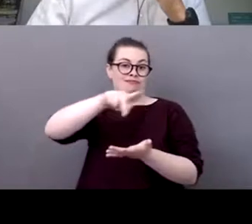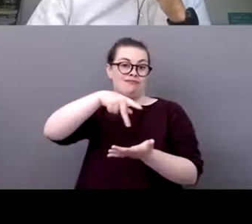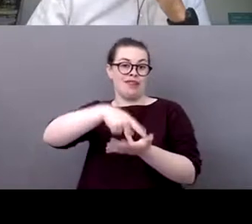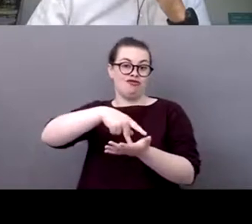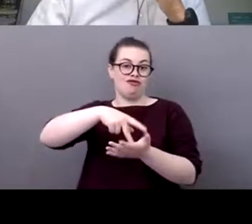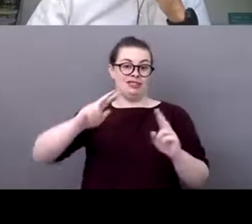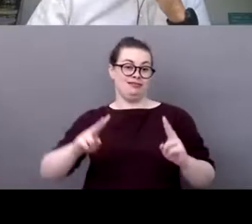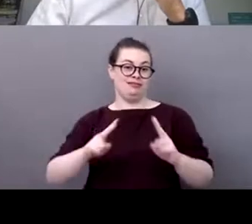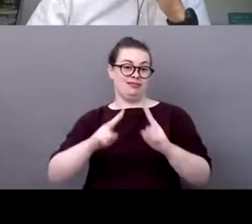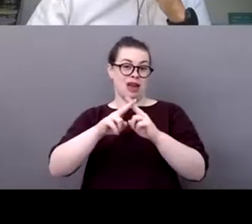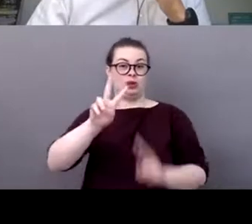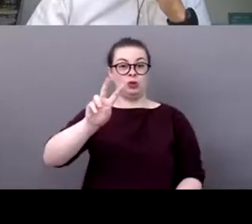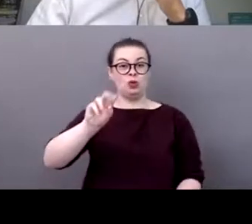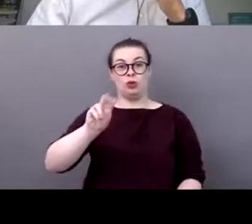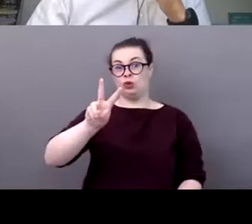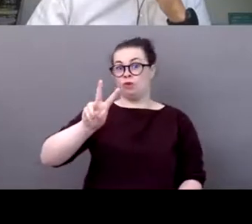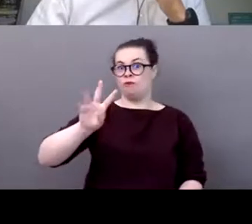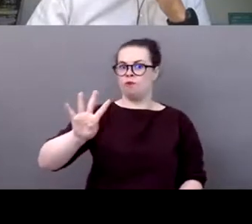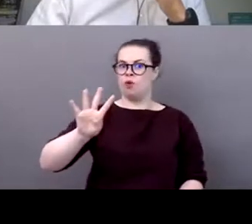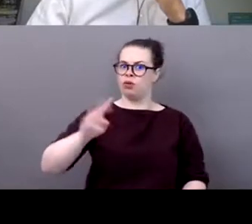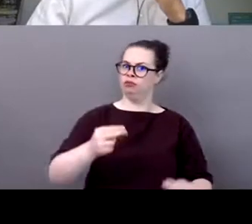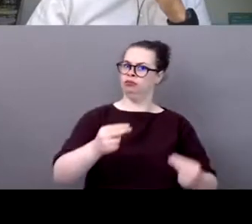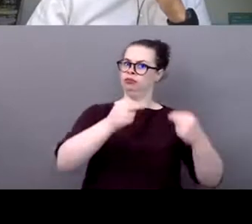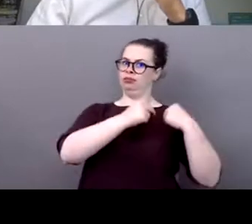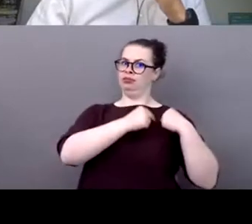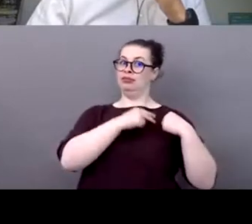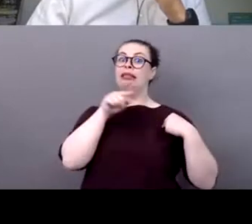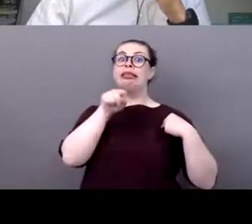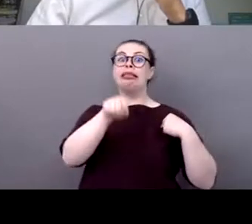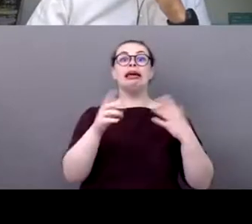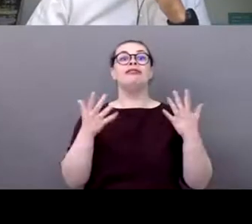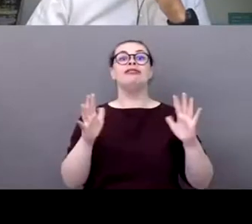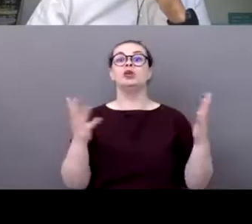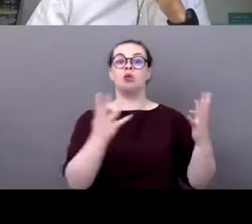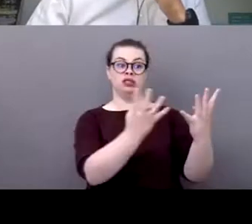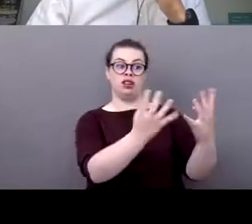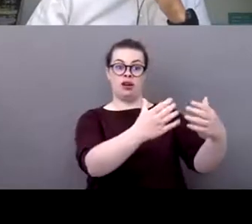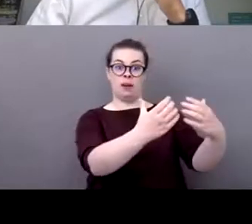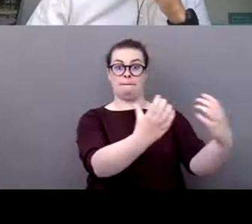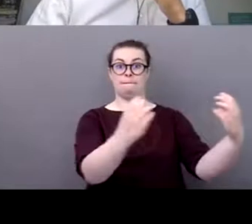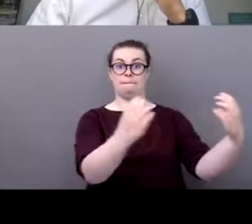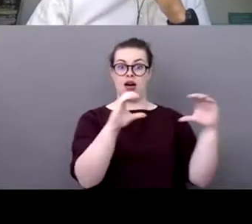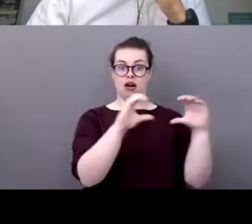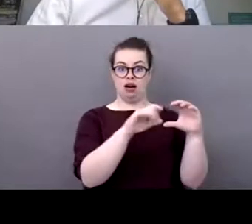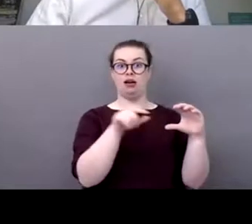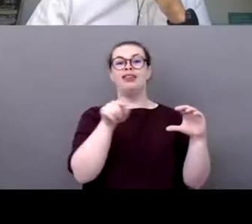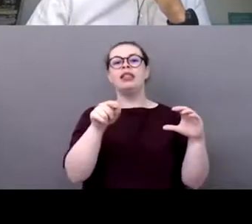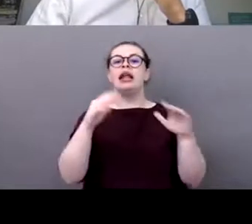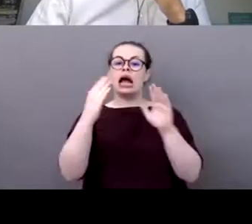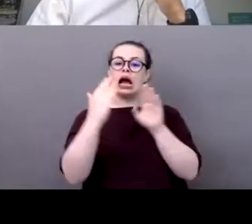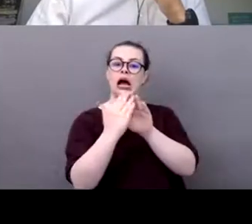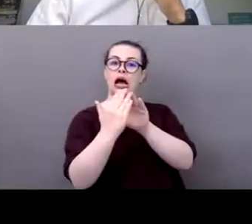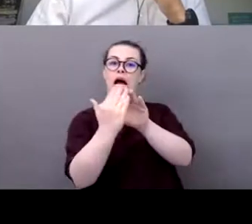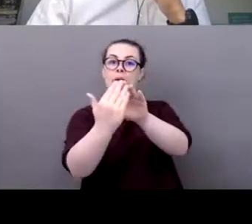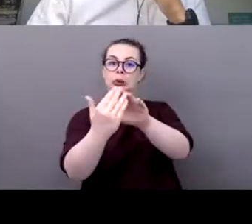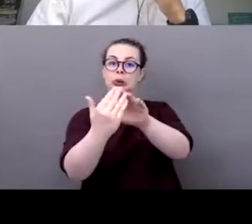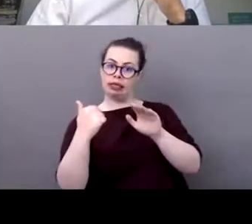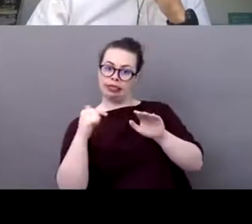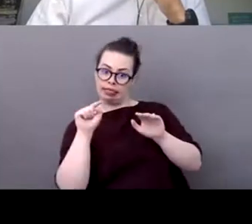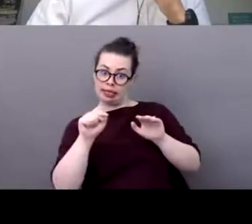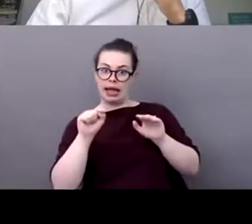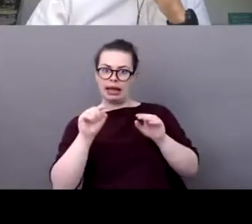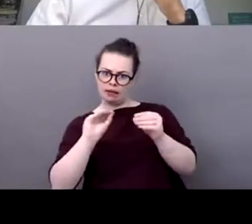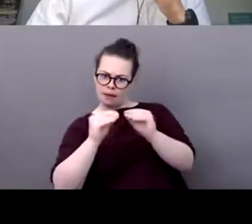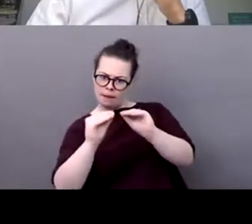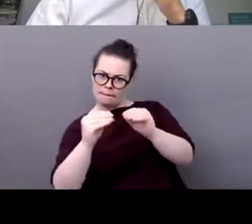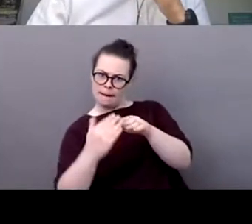refurbishment of a whole neighborhood and really using that opportunity to also think about it with nature